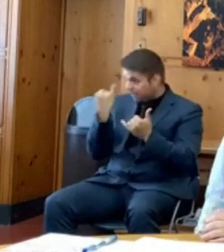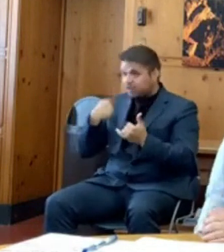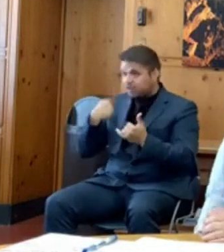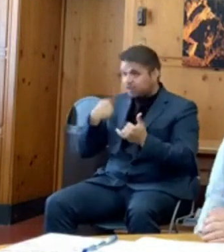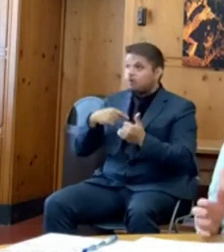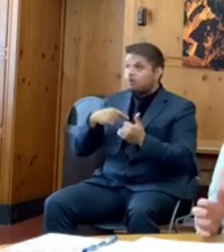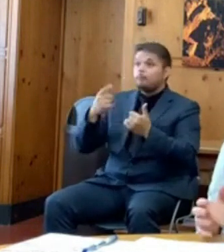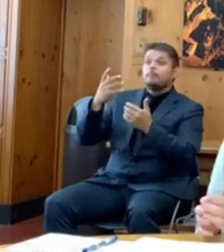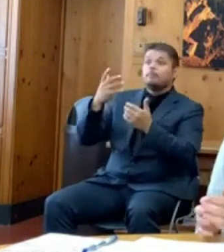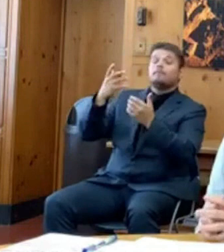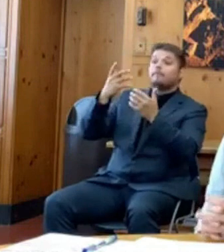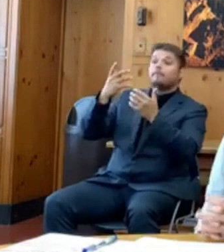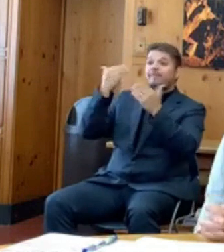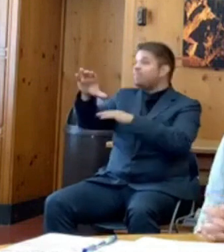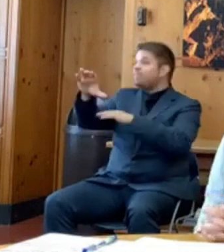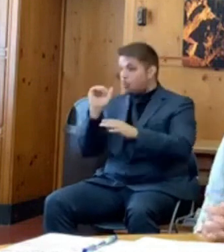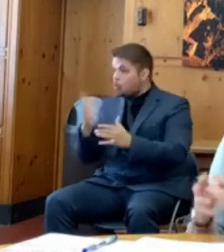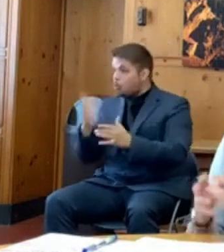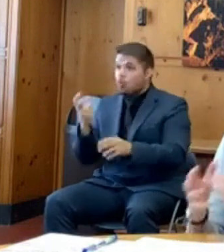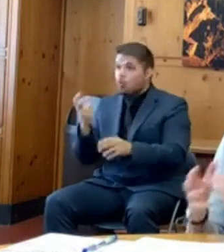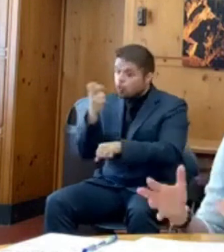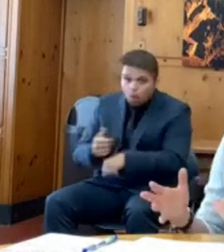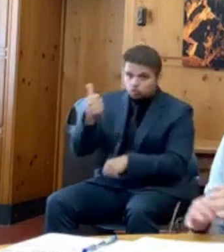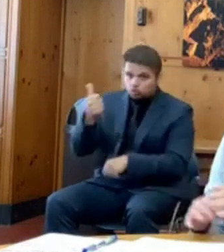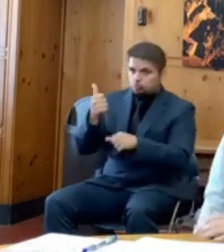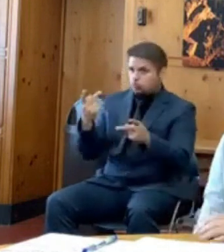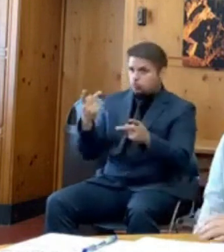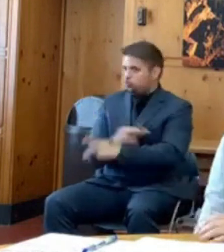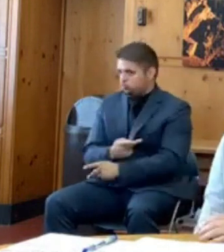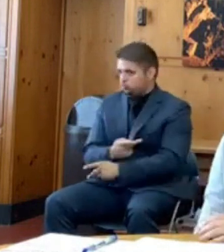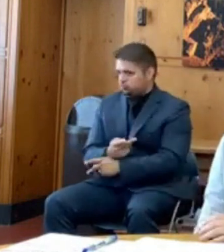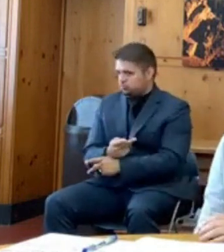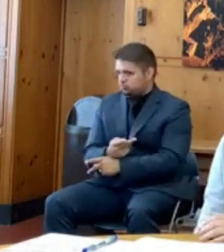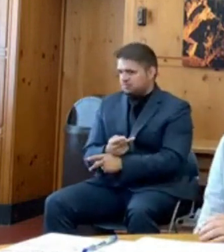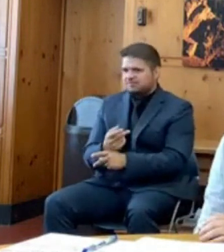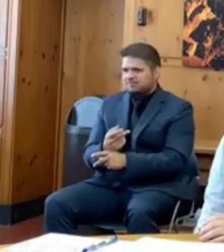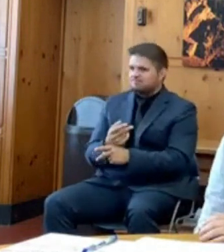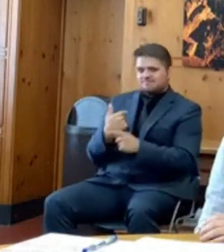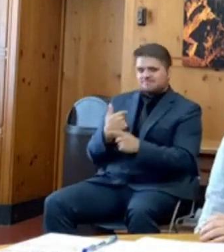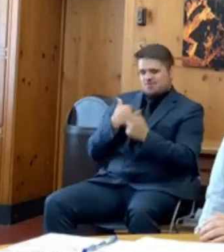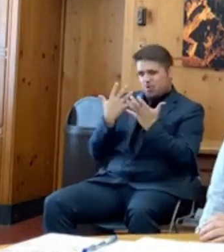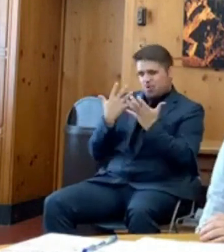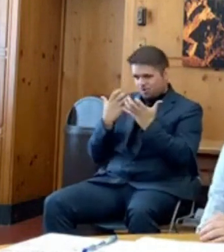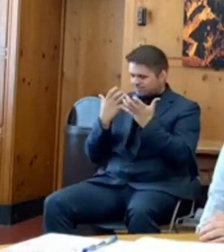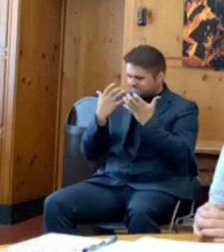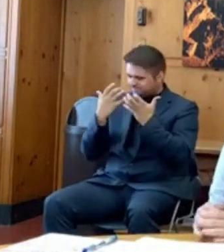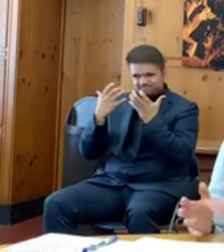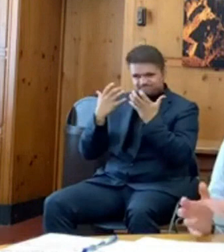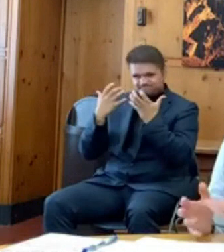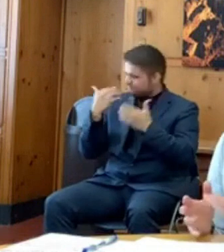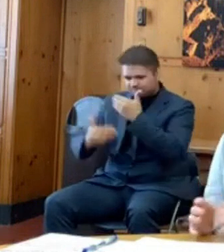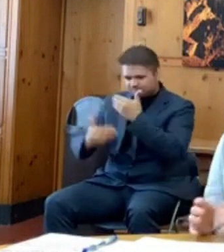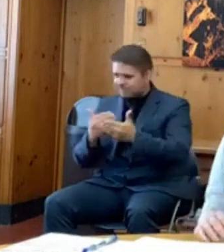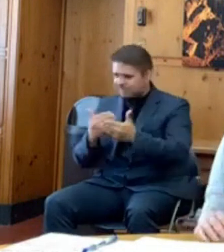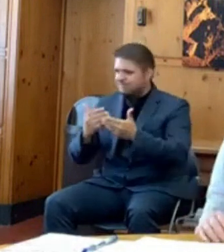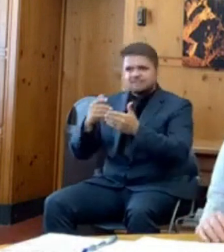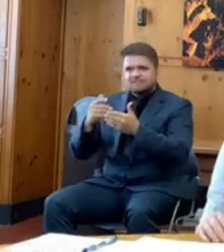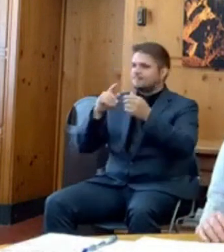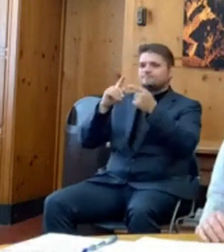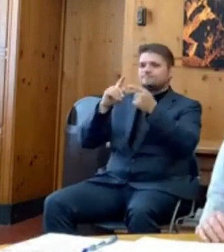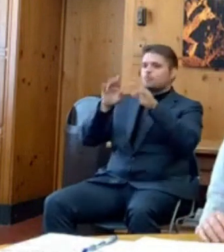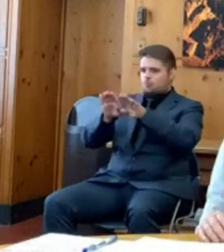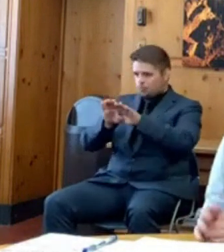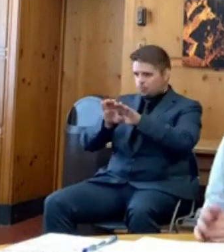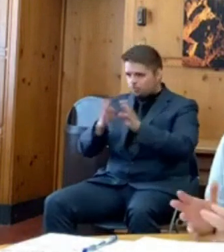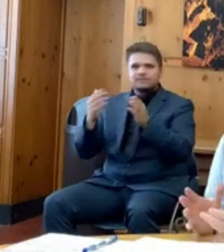future. In terms of my actions, I'm honestly leaving all options on the table. I liken this